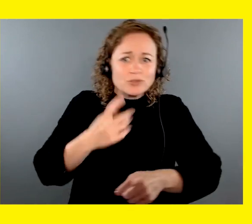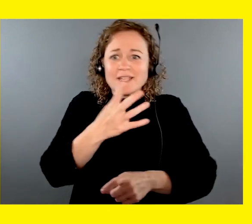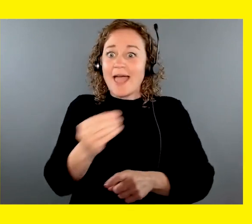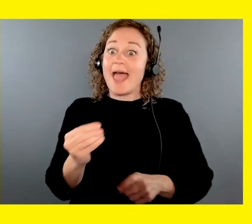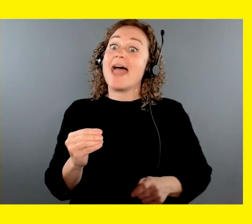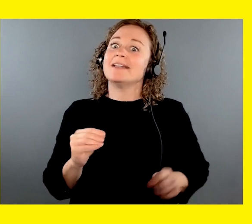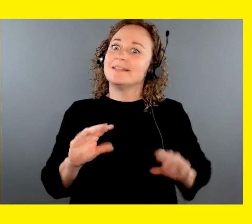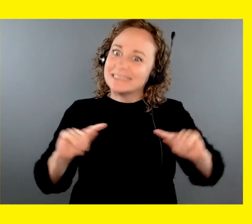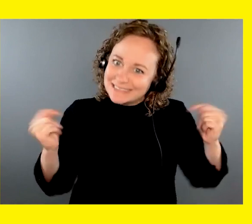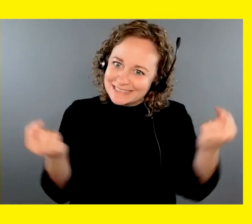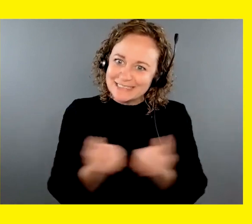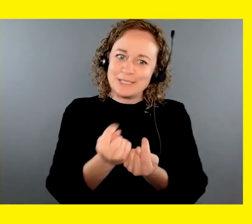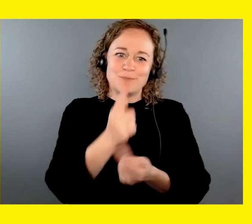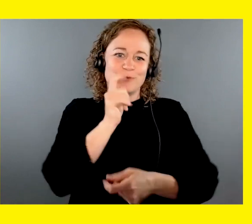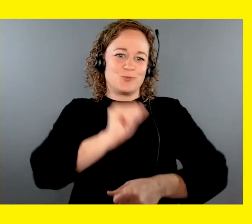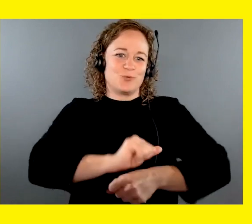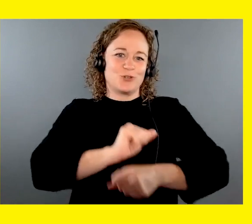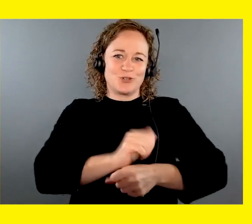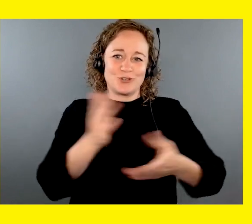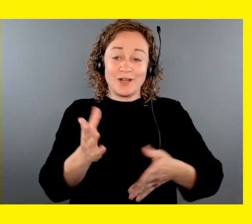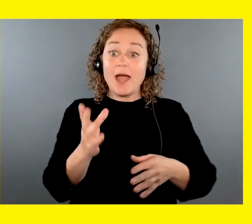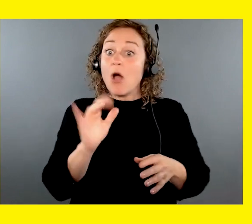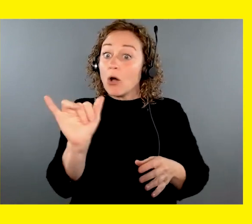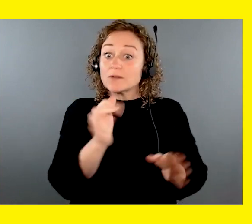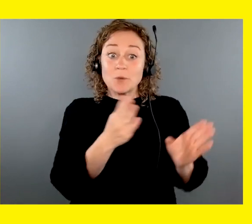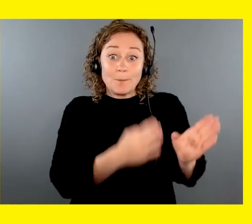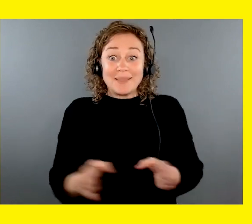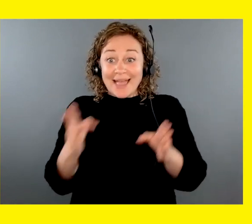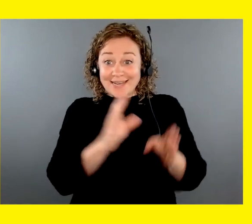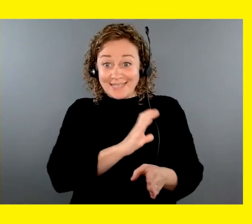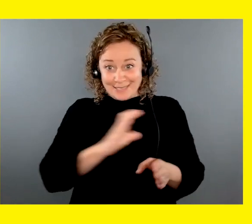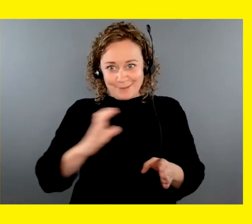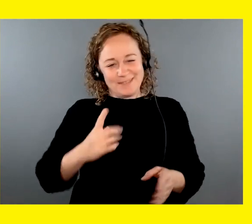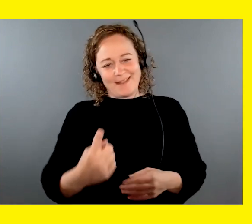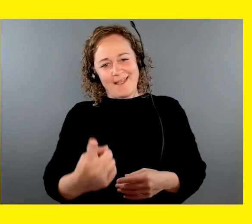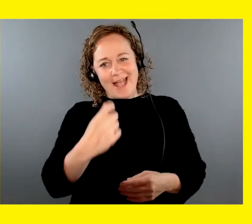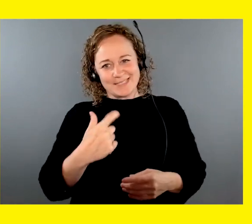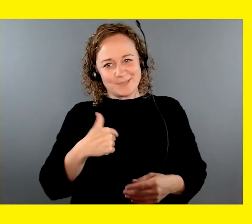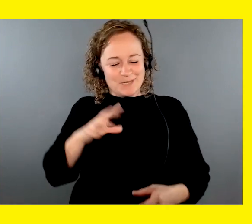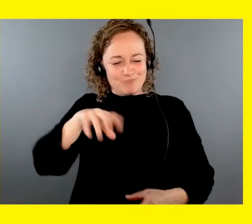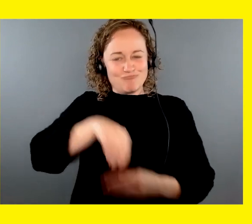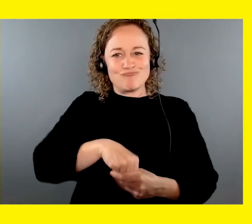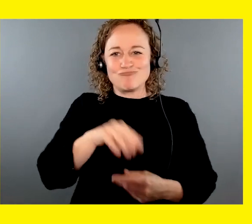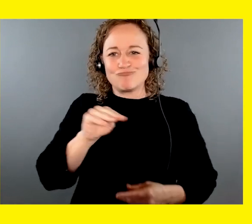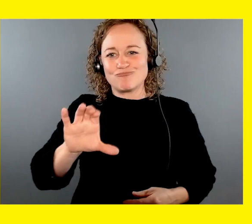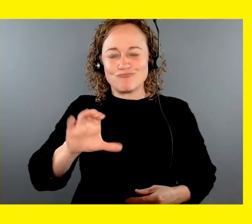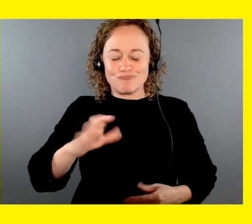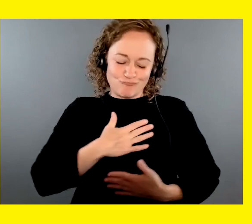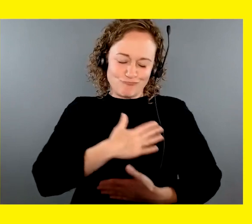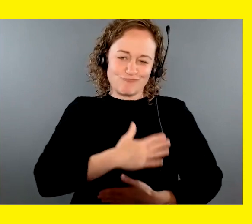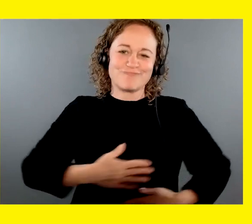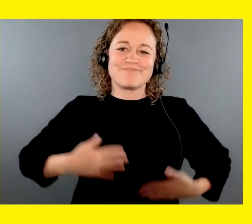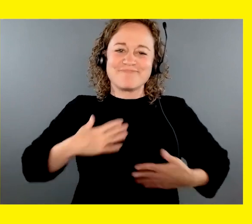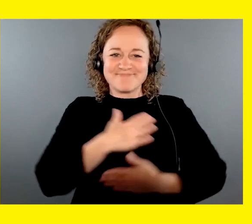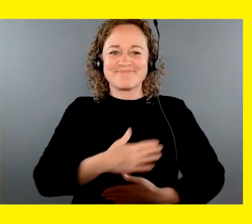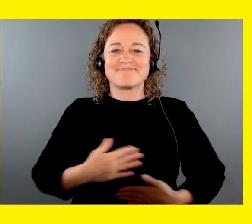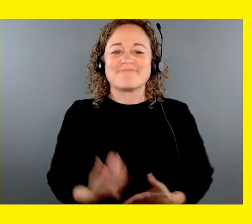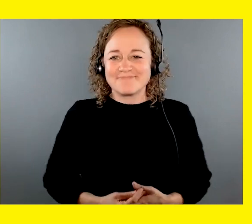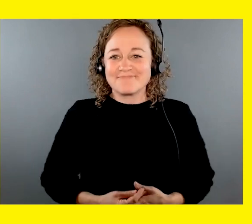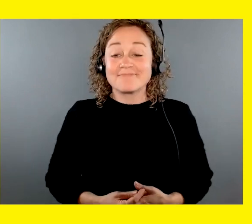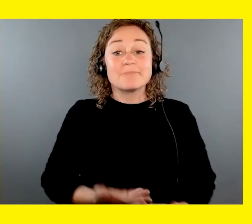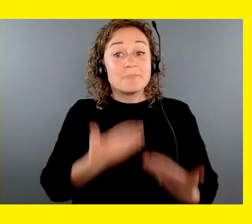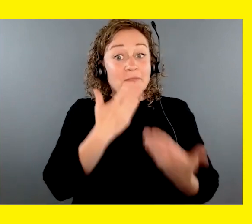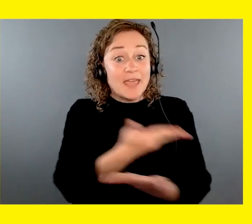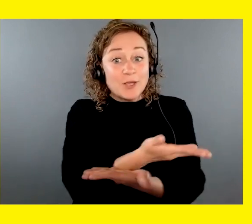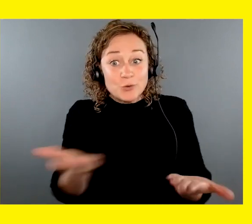Guide Dogs team. And thank you to the planning committee for asking me to emcee again. It is always my pleasure. Thank you for all joining us